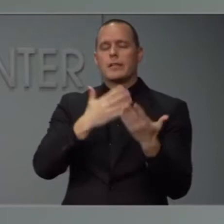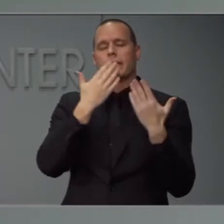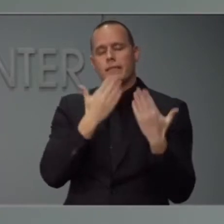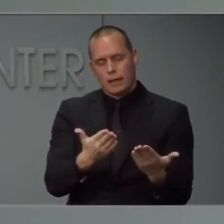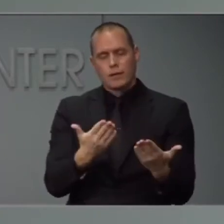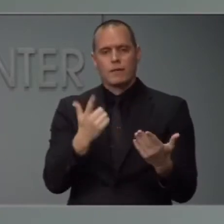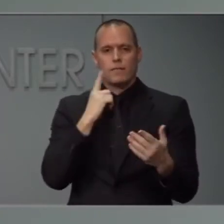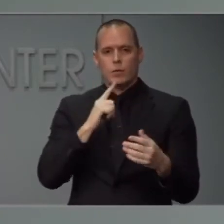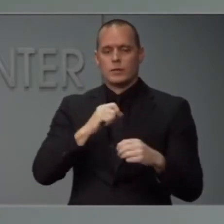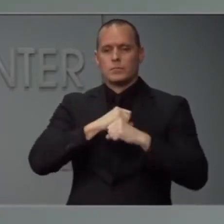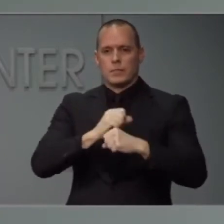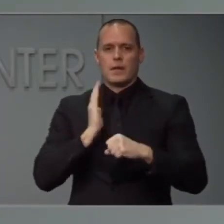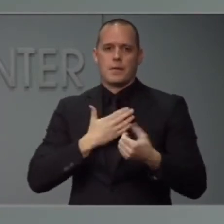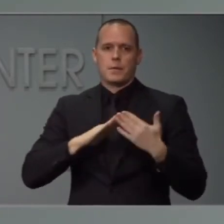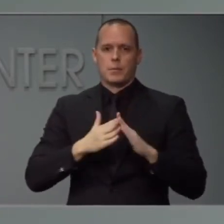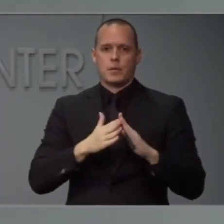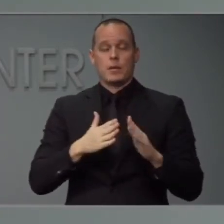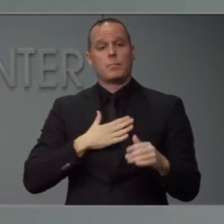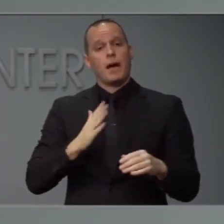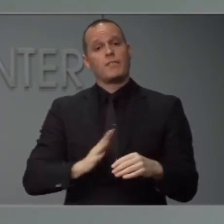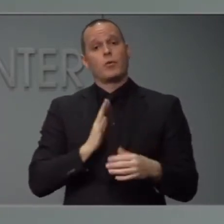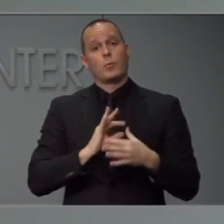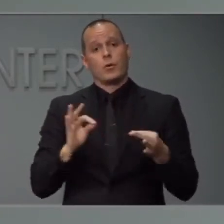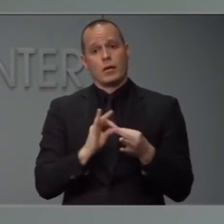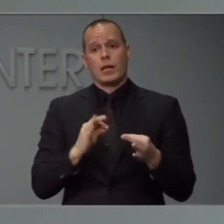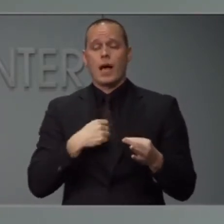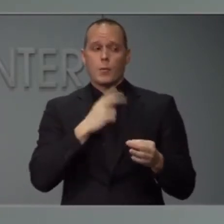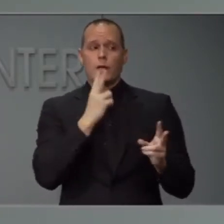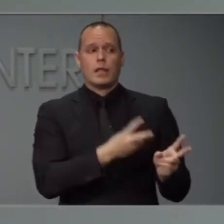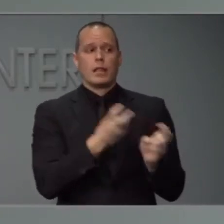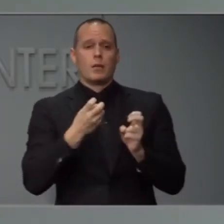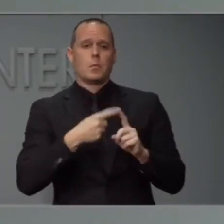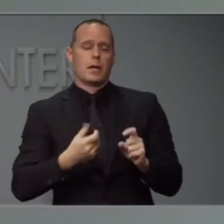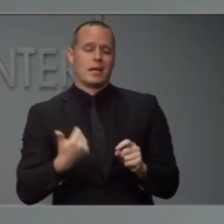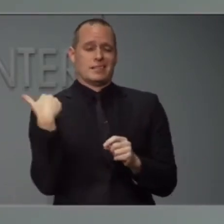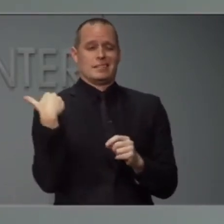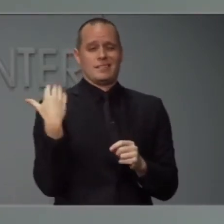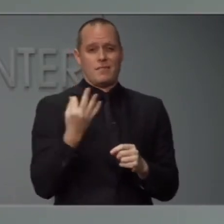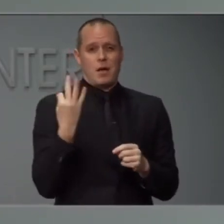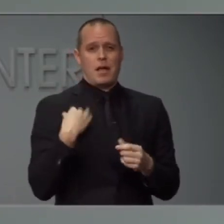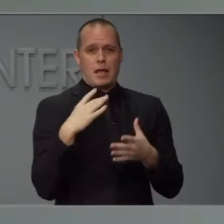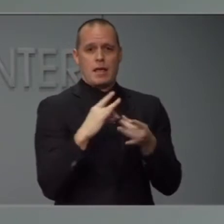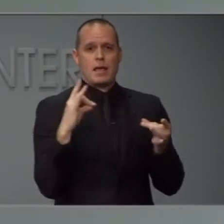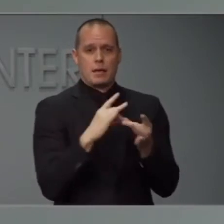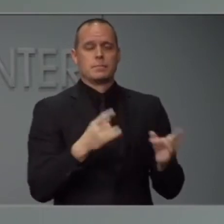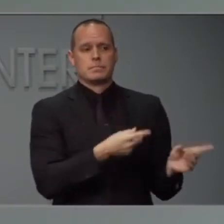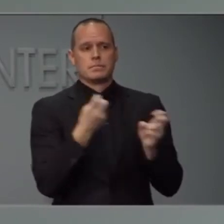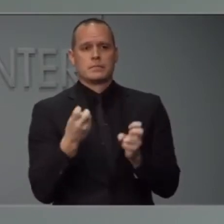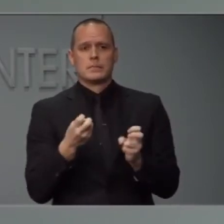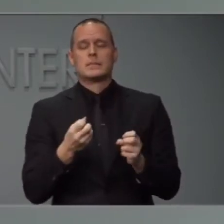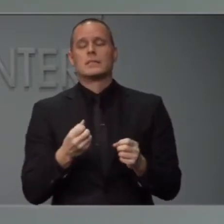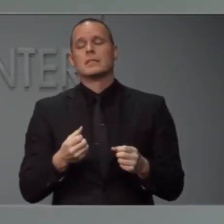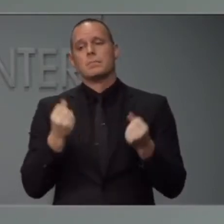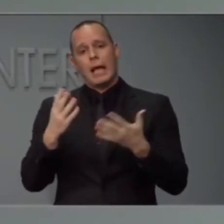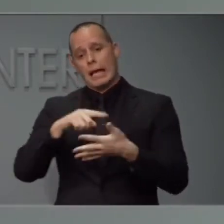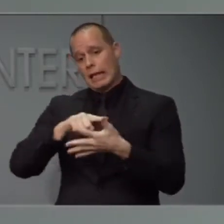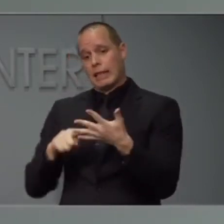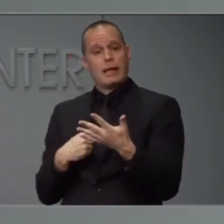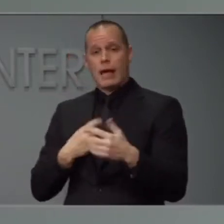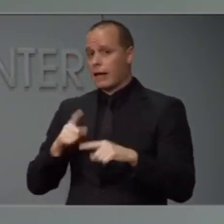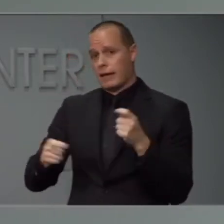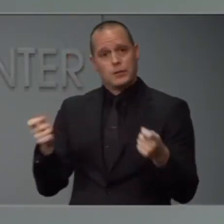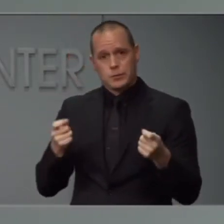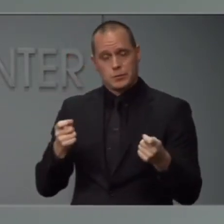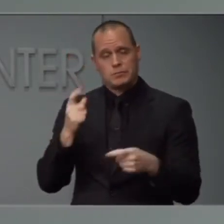going to end my formal remarks with what I said on Friday. There are many things that are not within our control right now, and that's really hard.